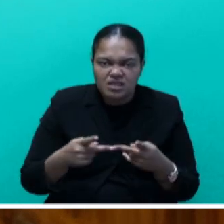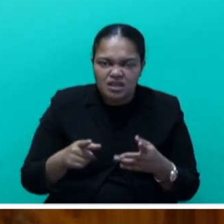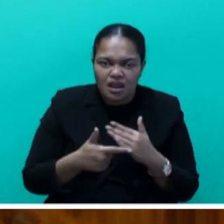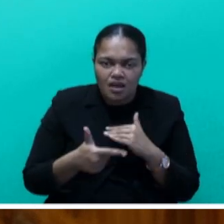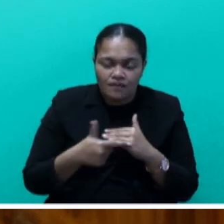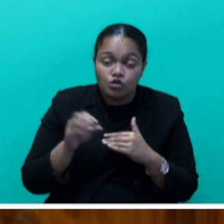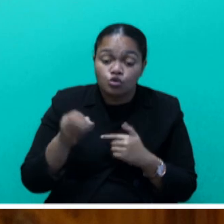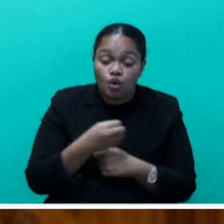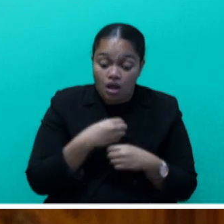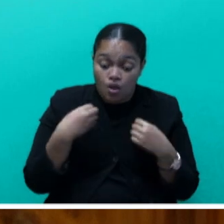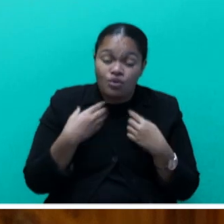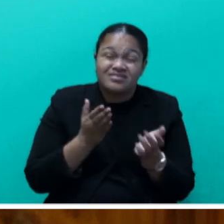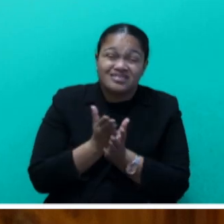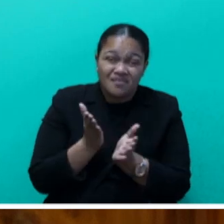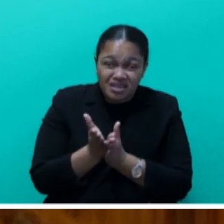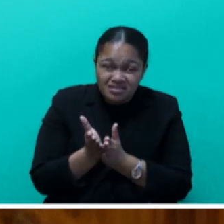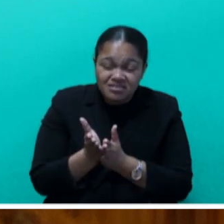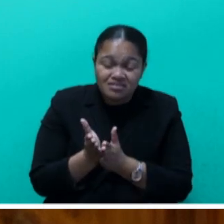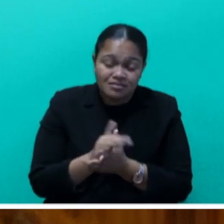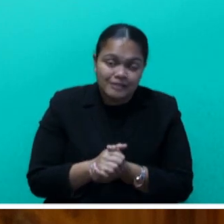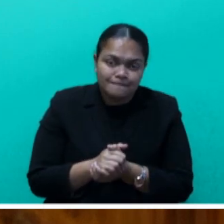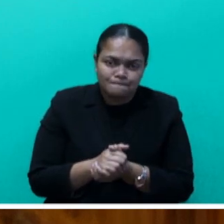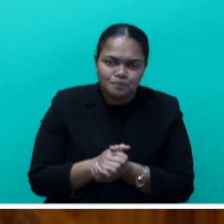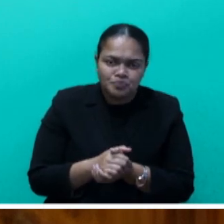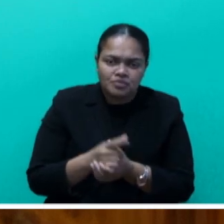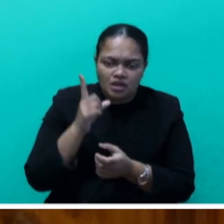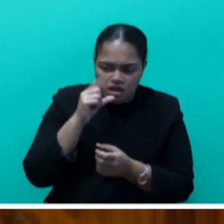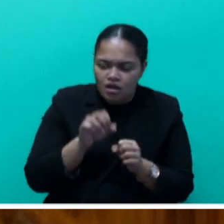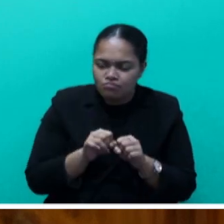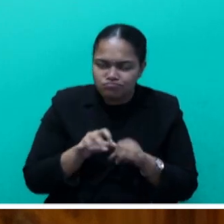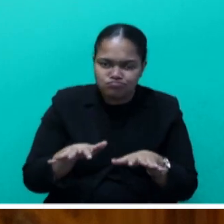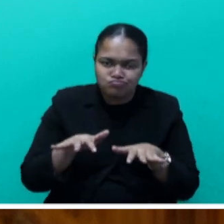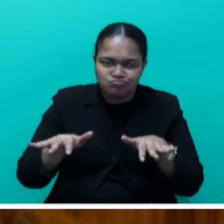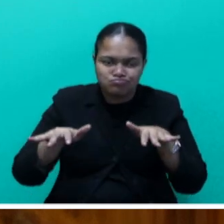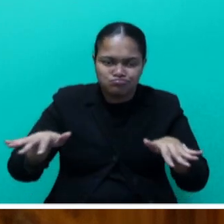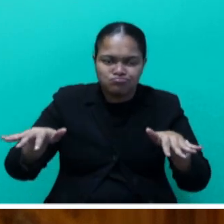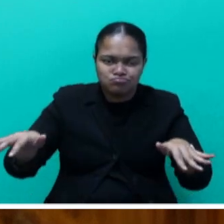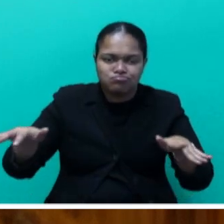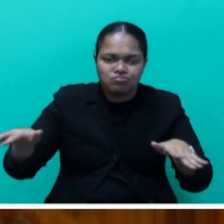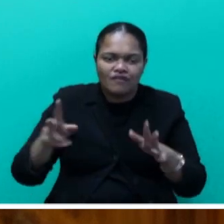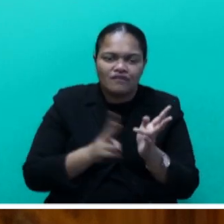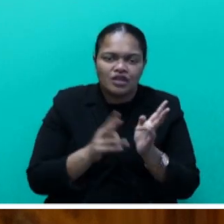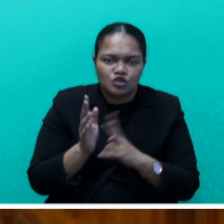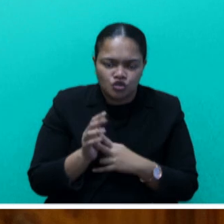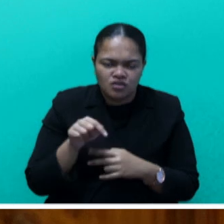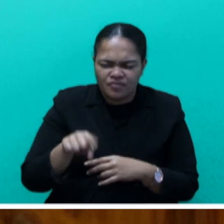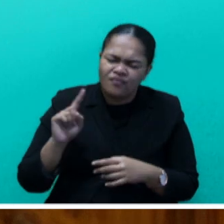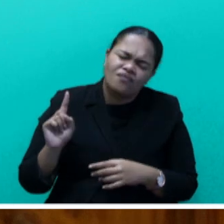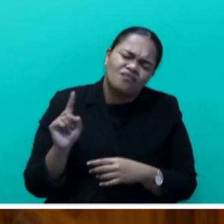services reach the villages. This is the first in our history